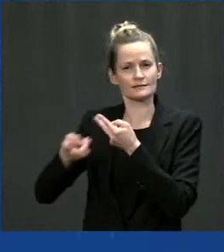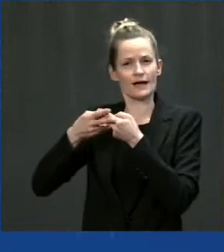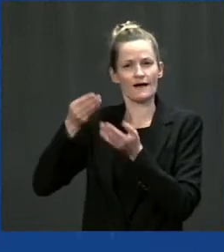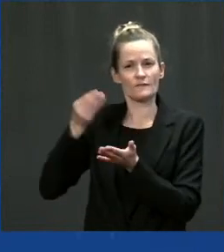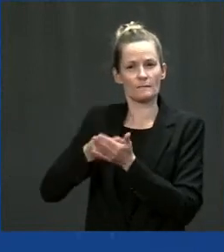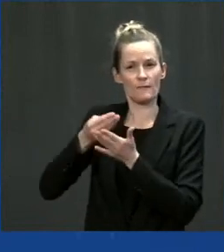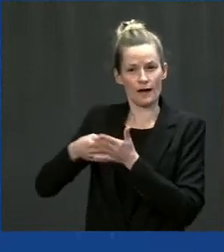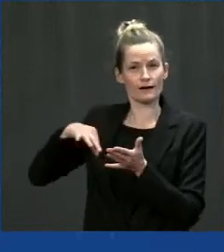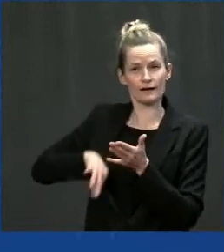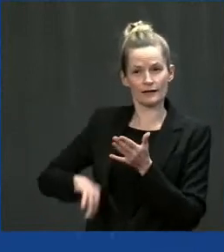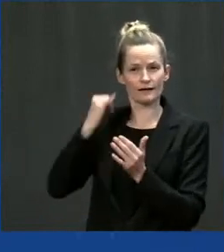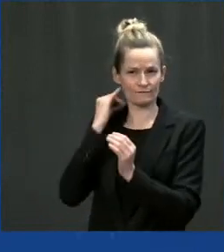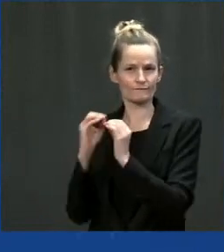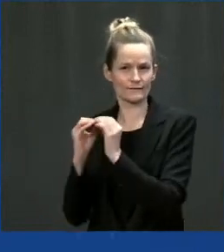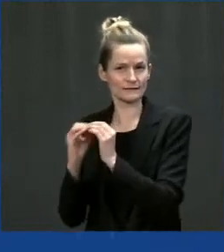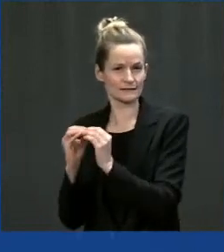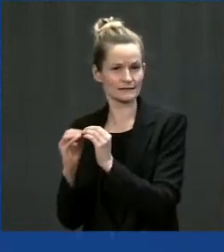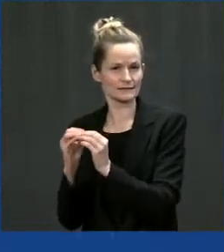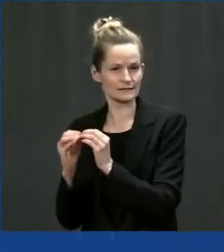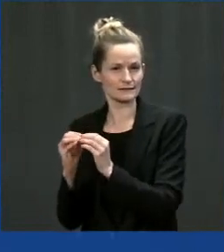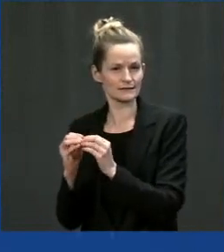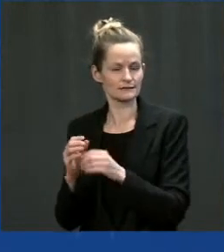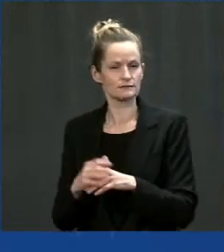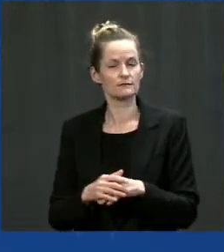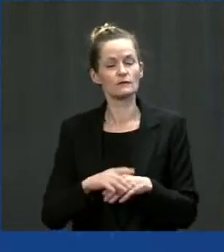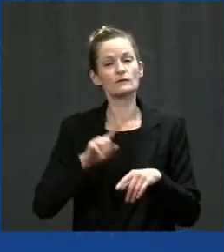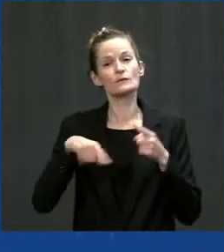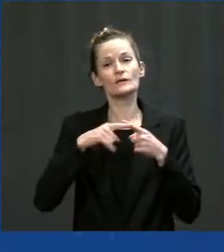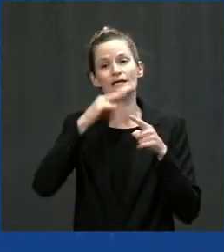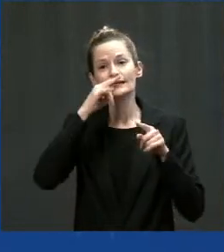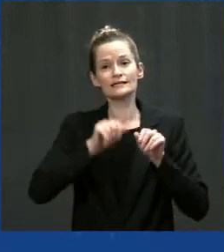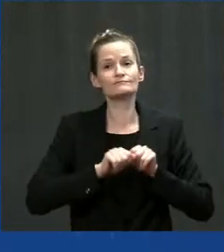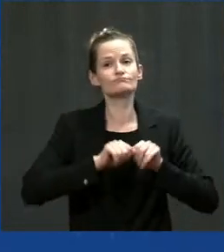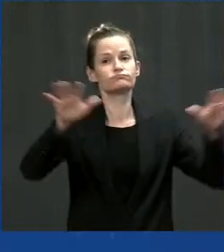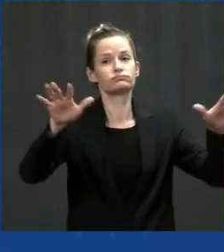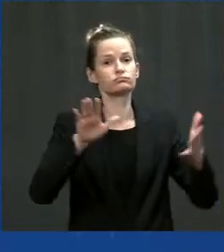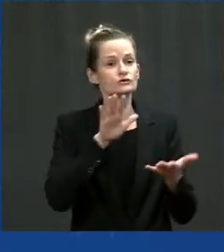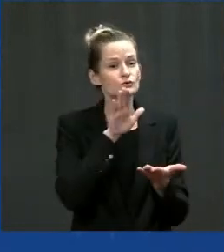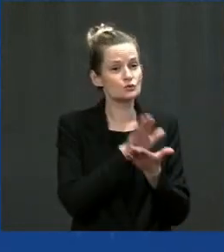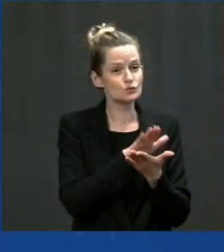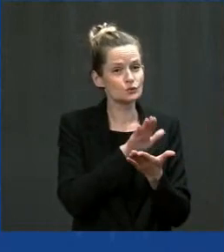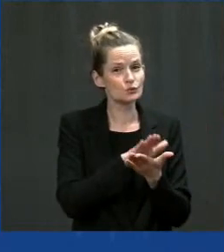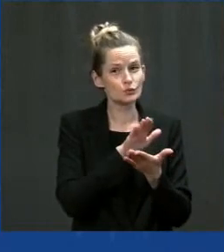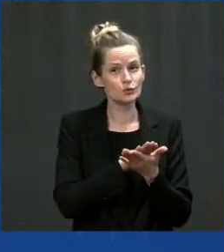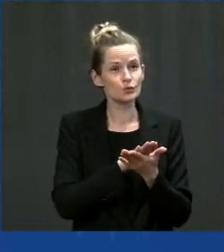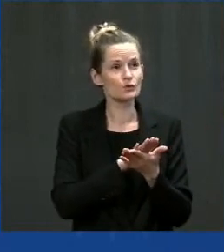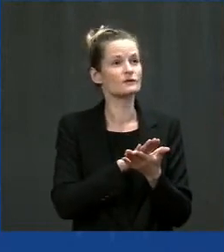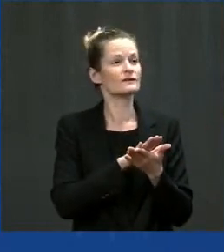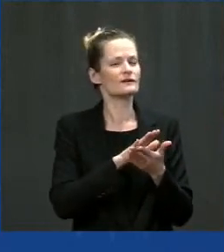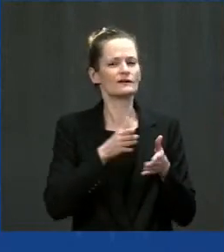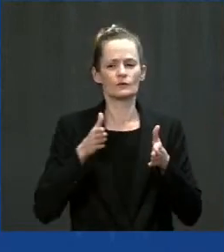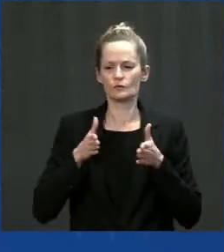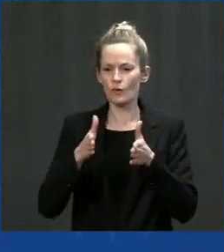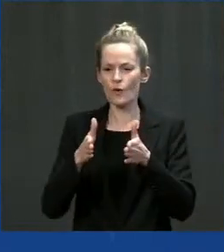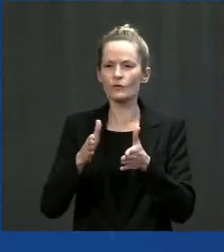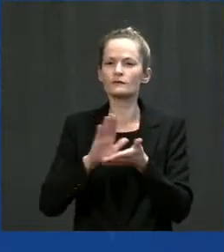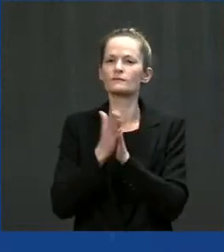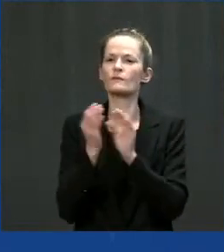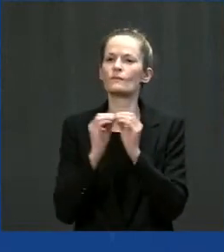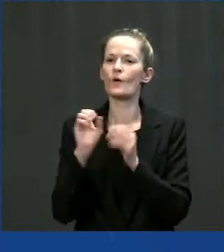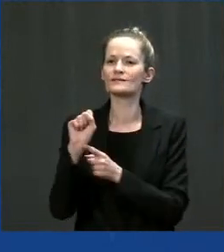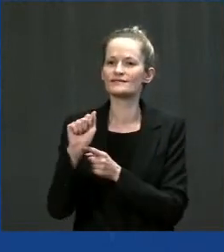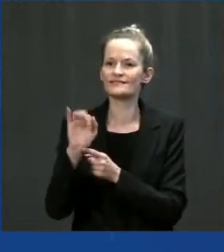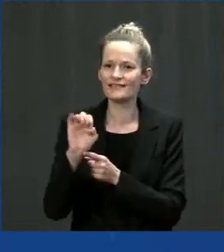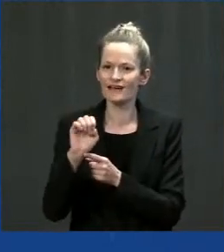school, road trips up north, safer and smoother. The bill will also build out a national network of